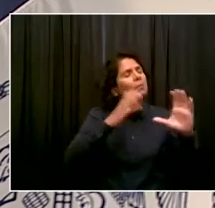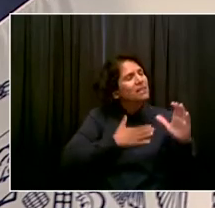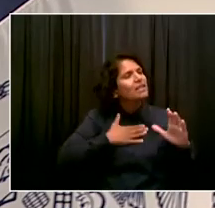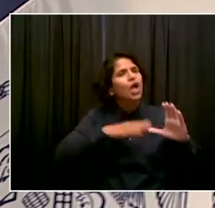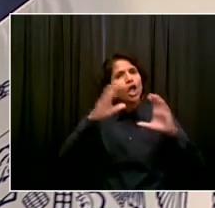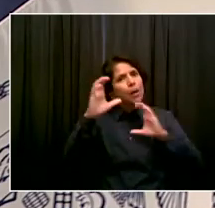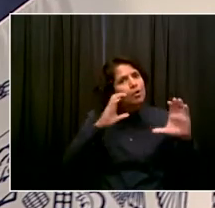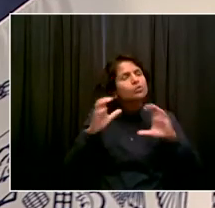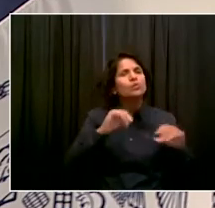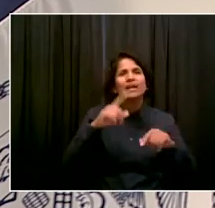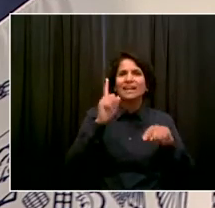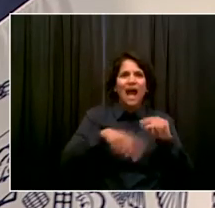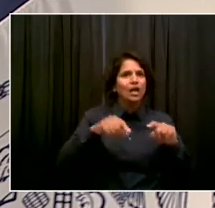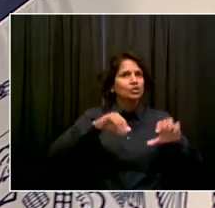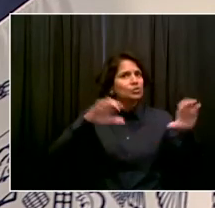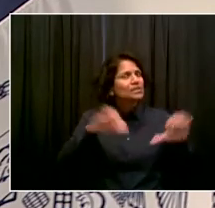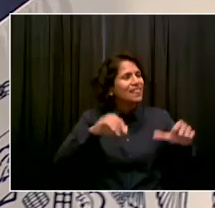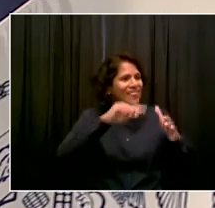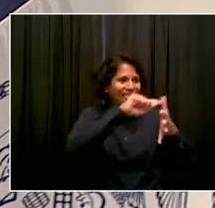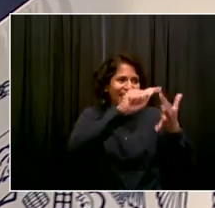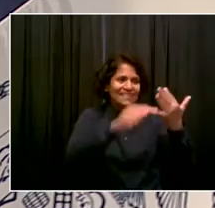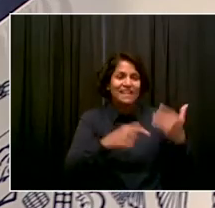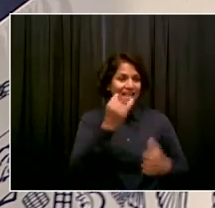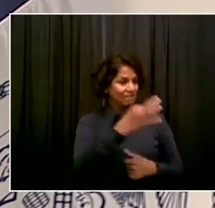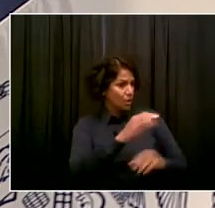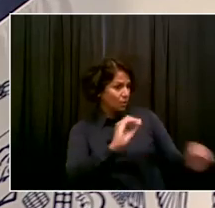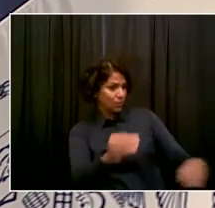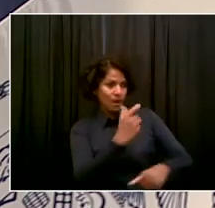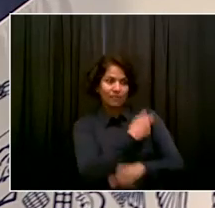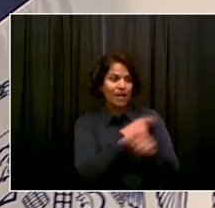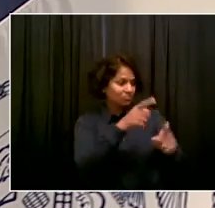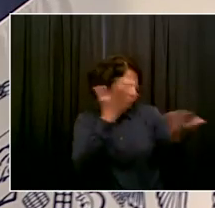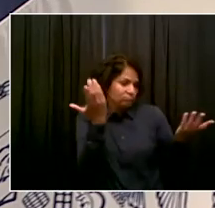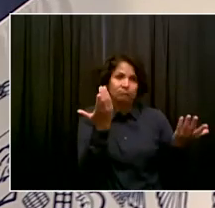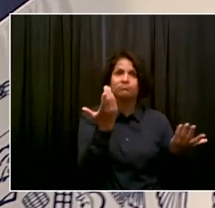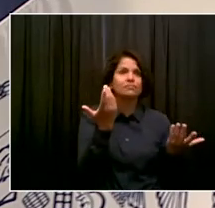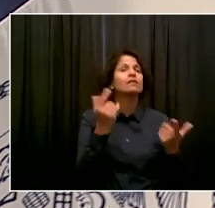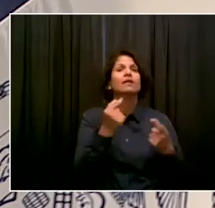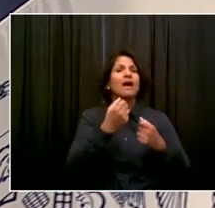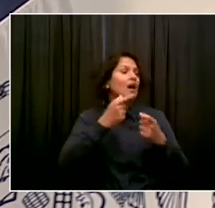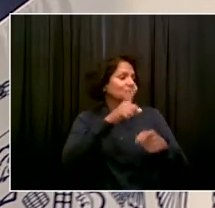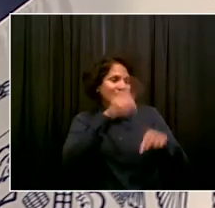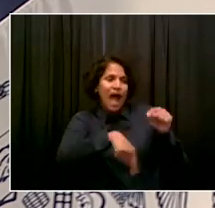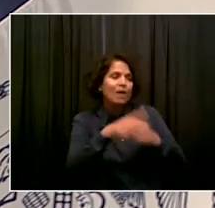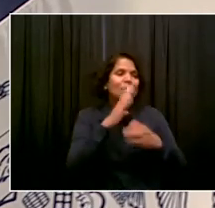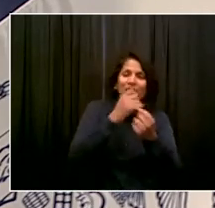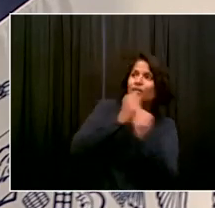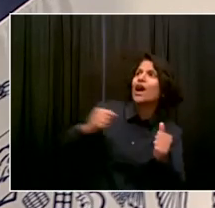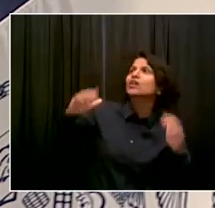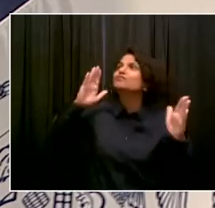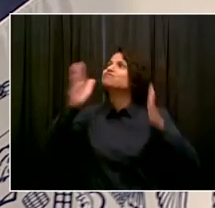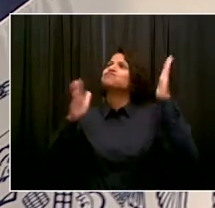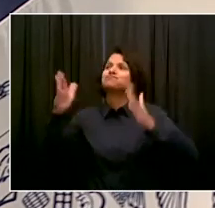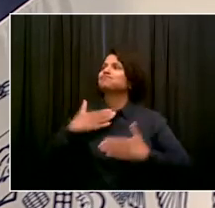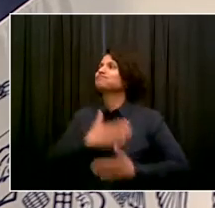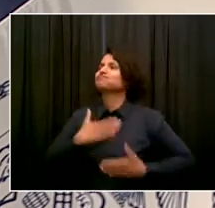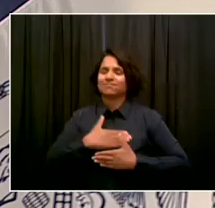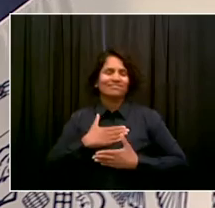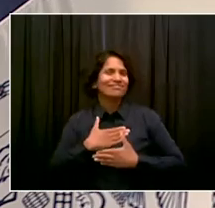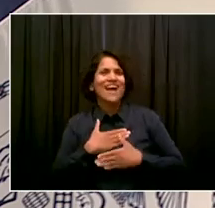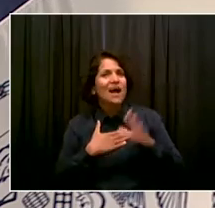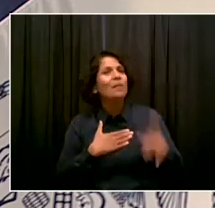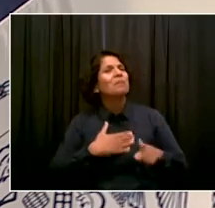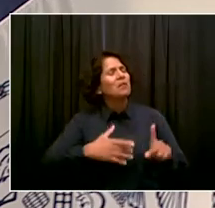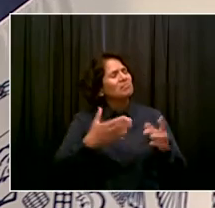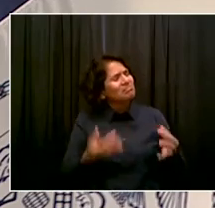have more freedom when you're vaccinated. And you have a lot less. You have fewer choices, fewer opportunities if you're not vaccinated. That's where